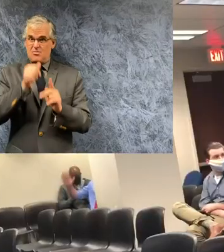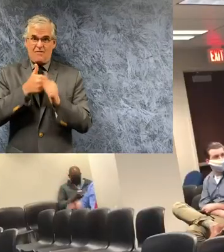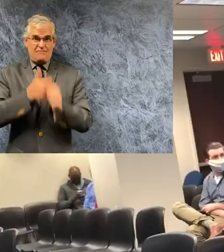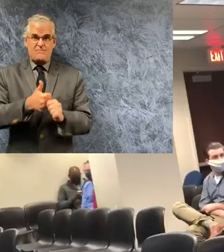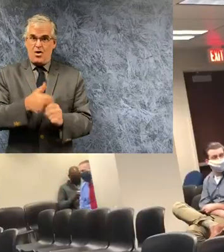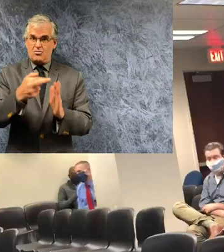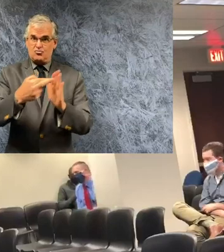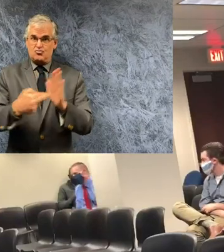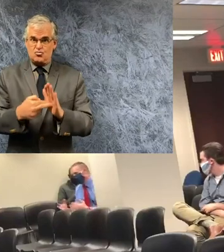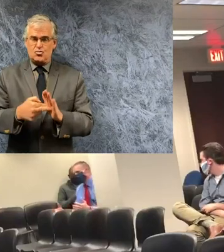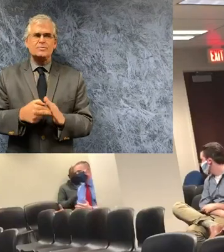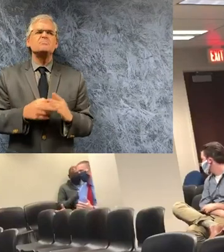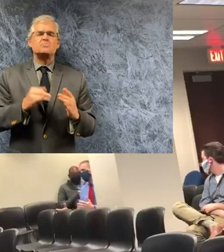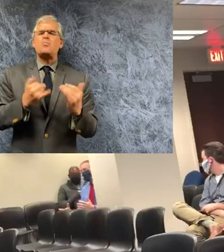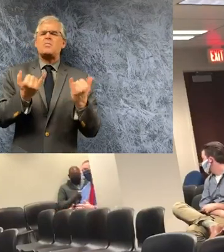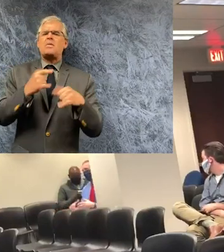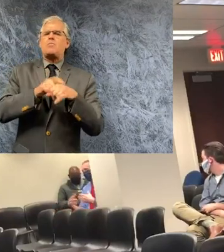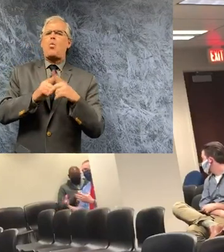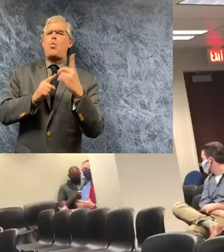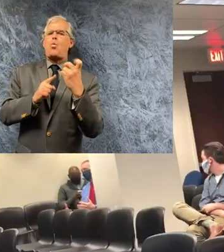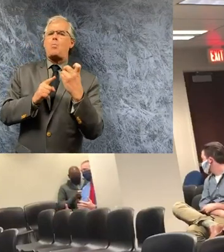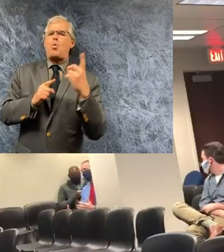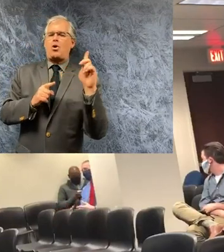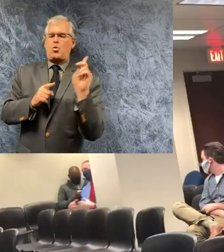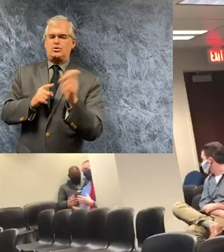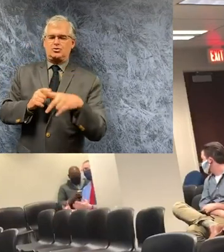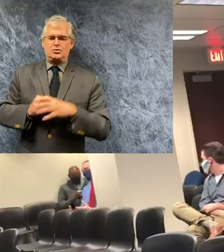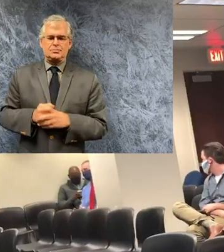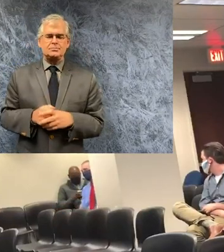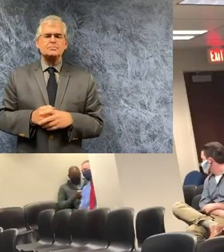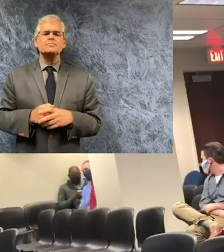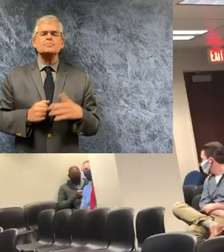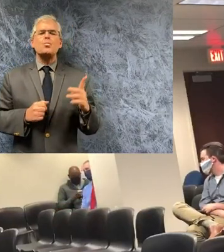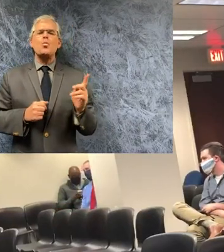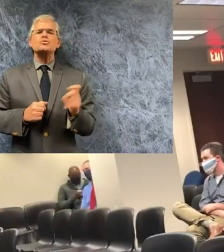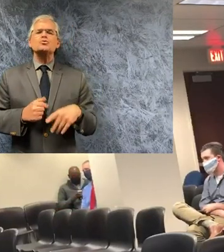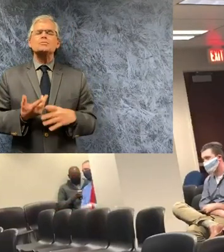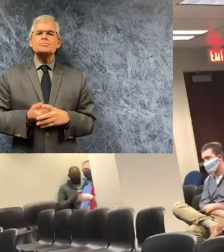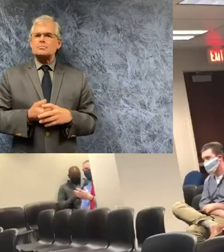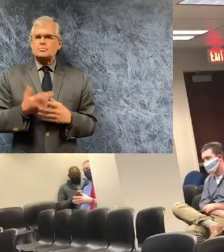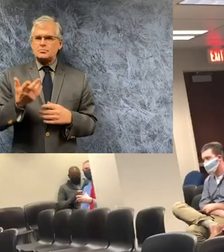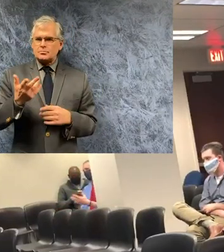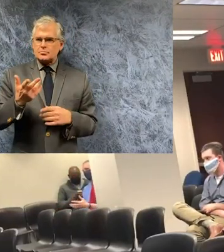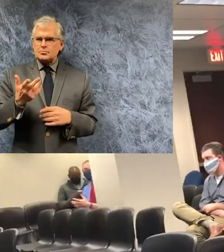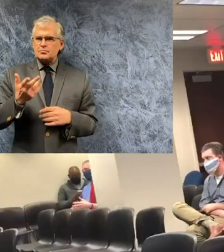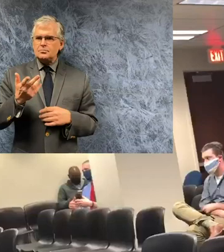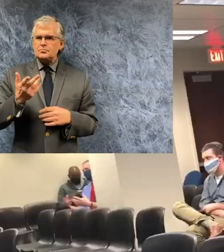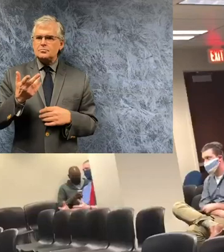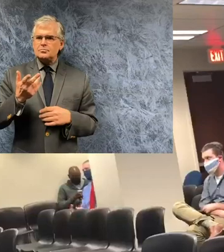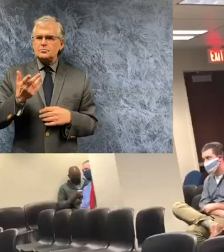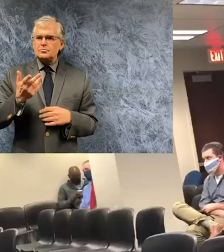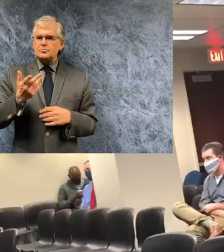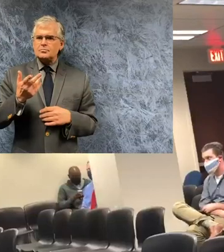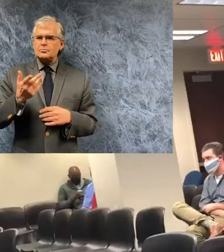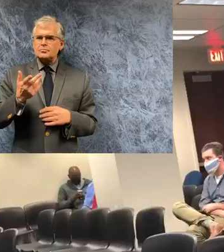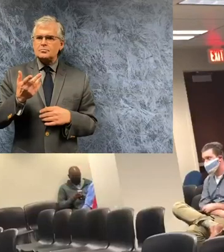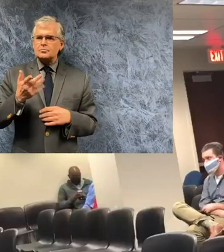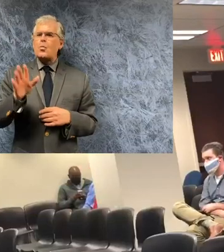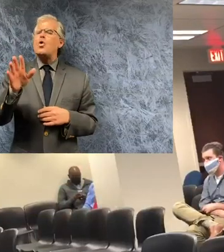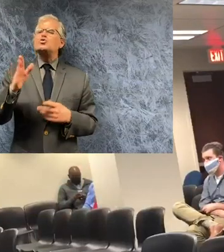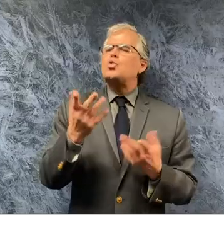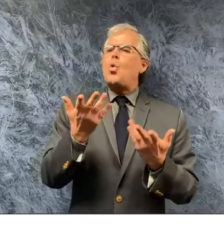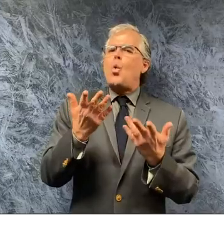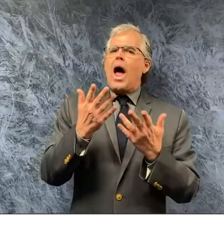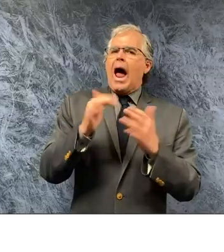it obviously times are bad now but as things get better what are some of the measurements you're going to use to when you decide it's time to start reopening the